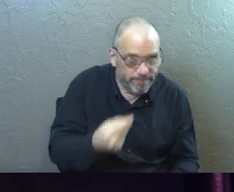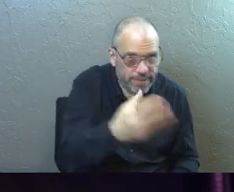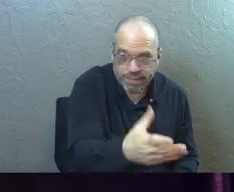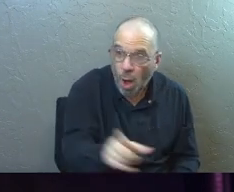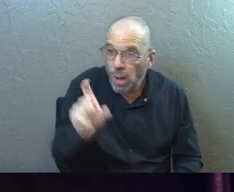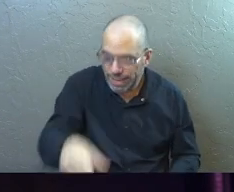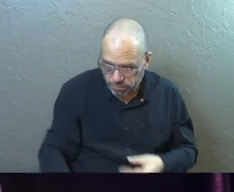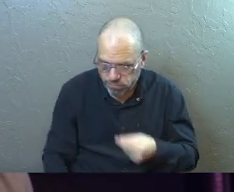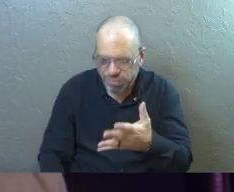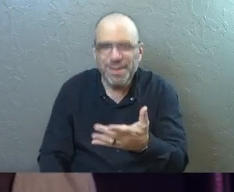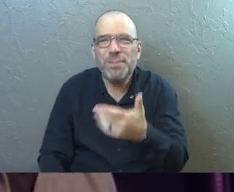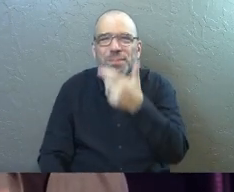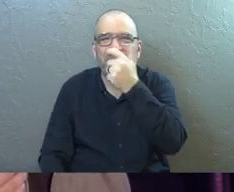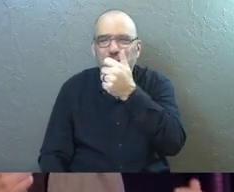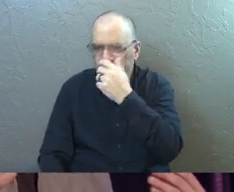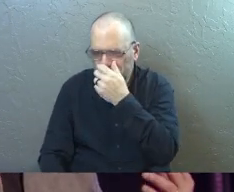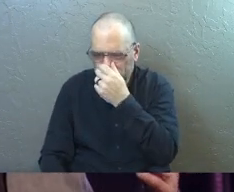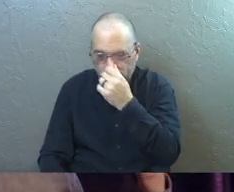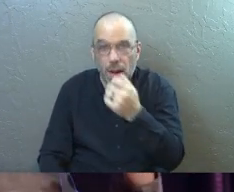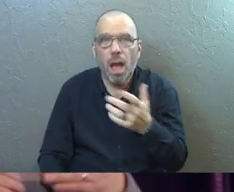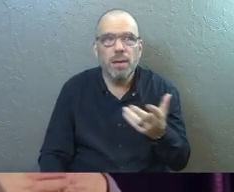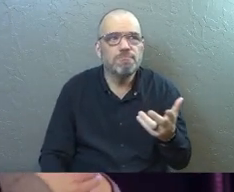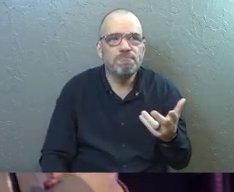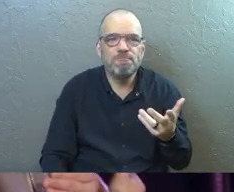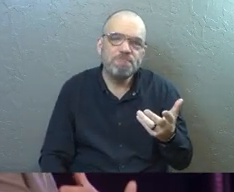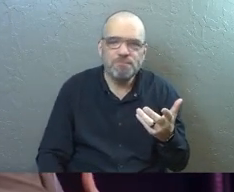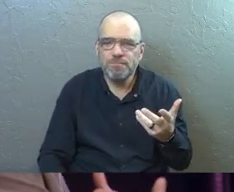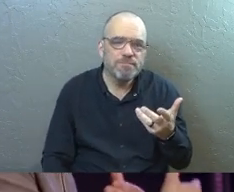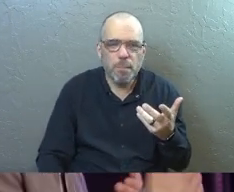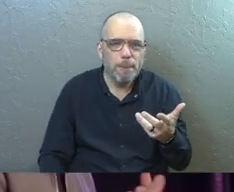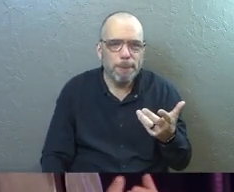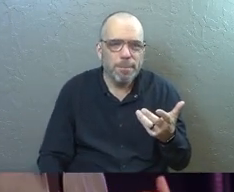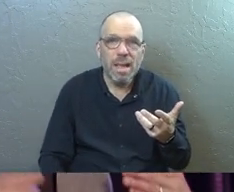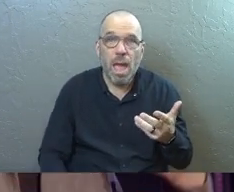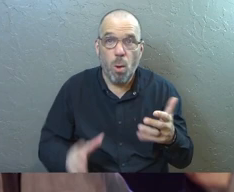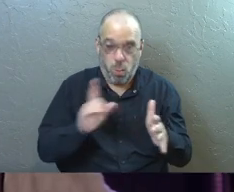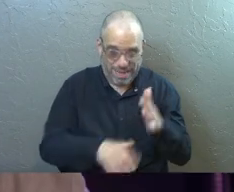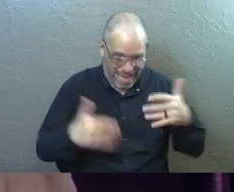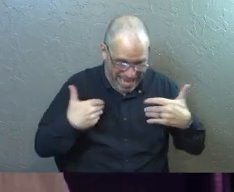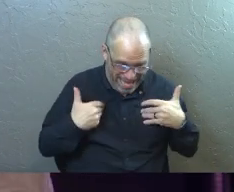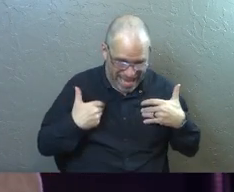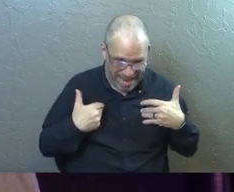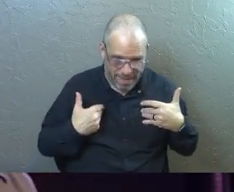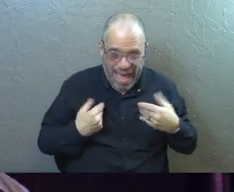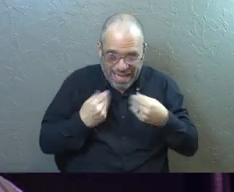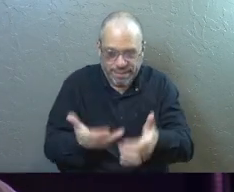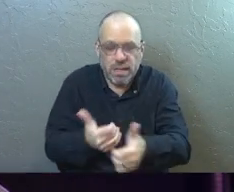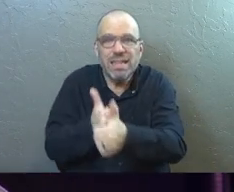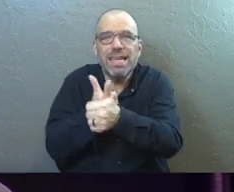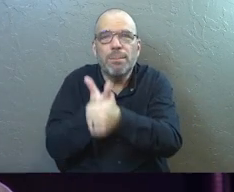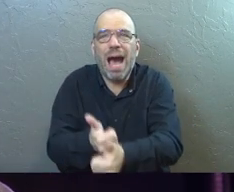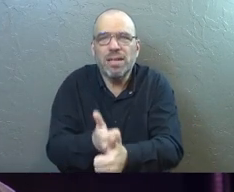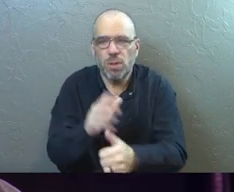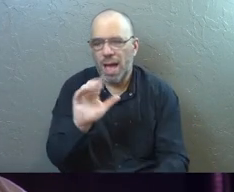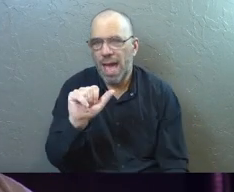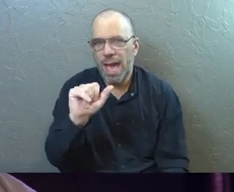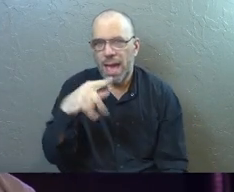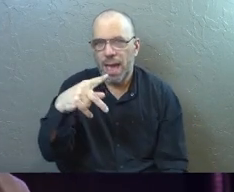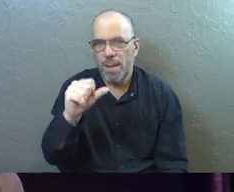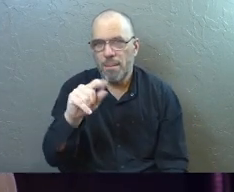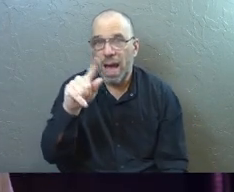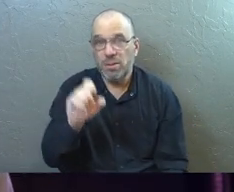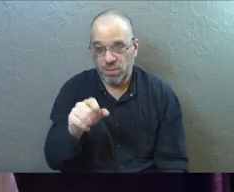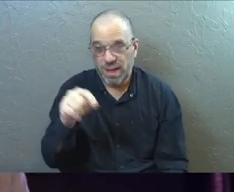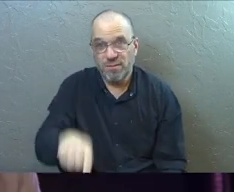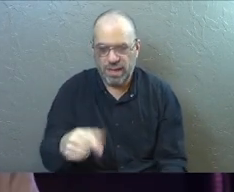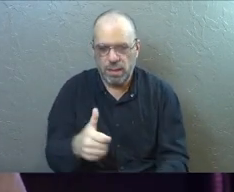I think it's so interesting too. They're able to like, they're able to take their possessions and they lay them at the apostles' feet, which is tough